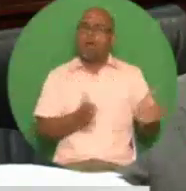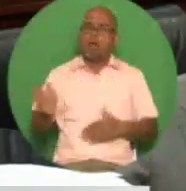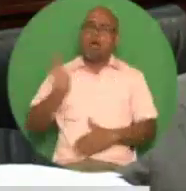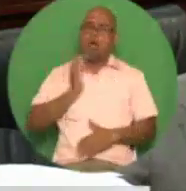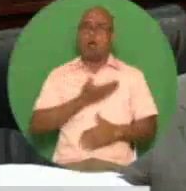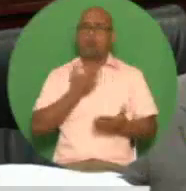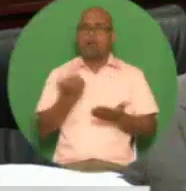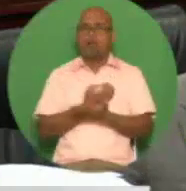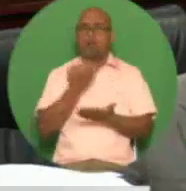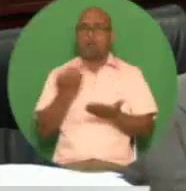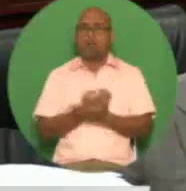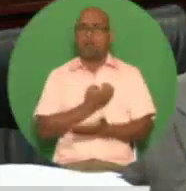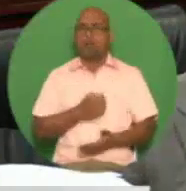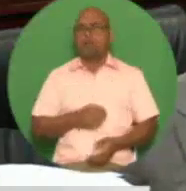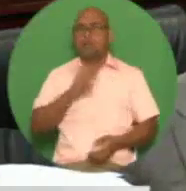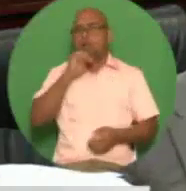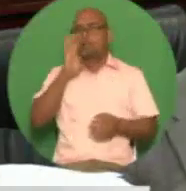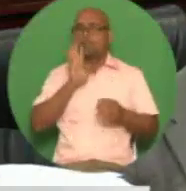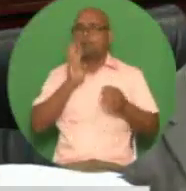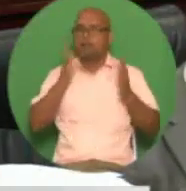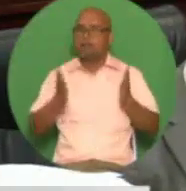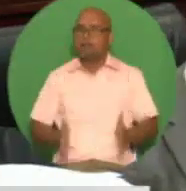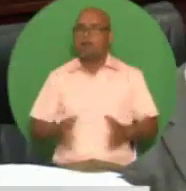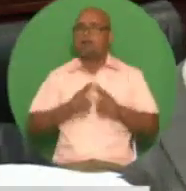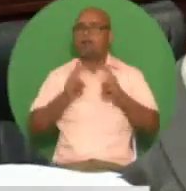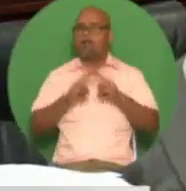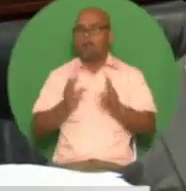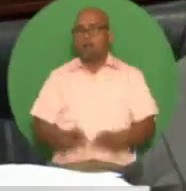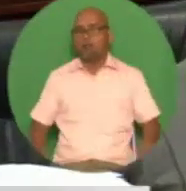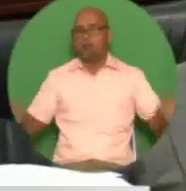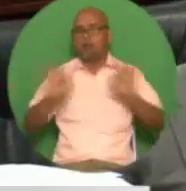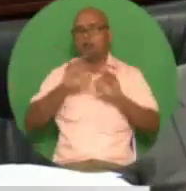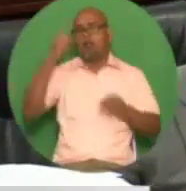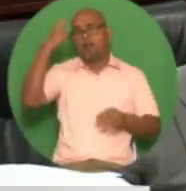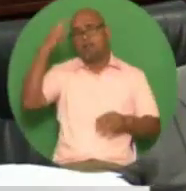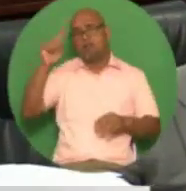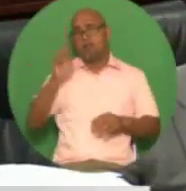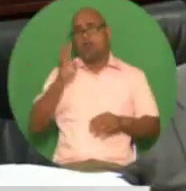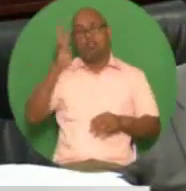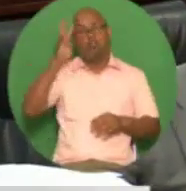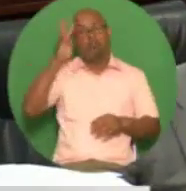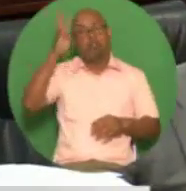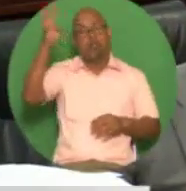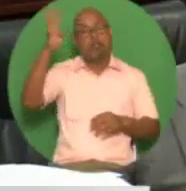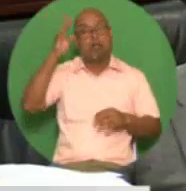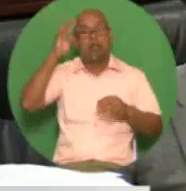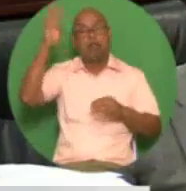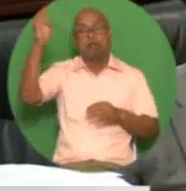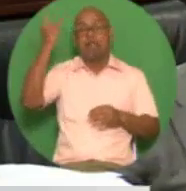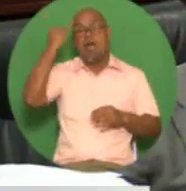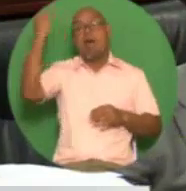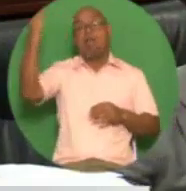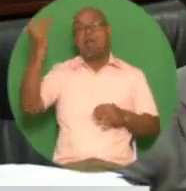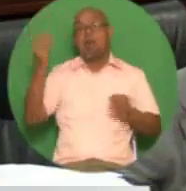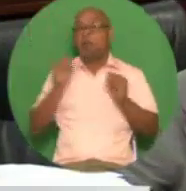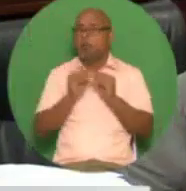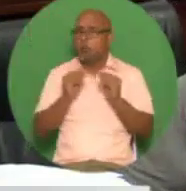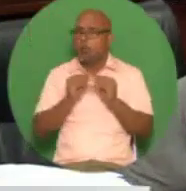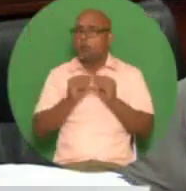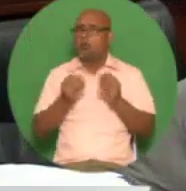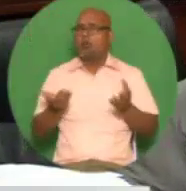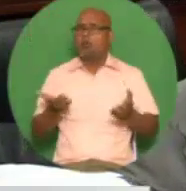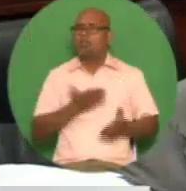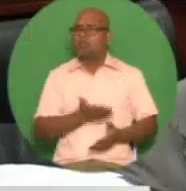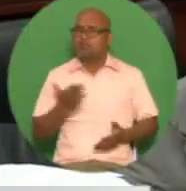madam speaker an essential condition for creating the potential for higher output output growth and an